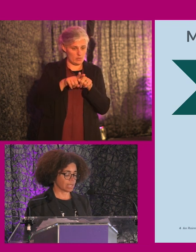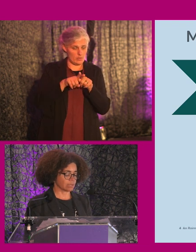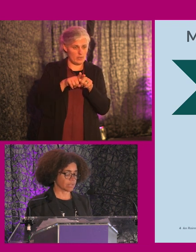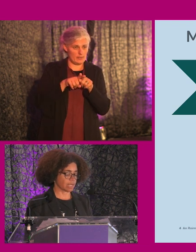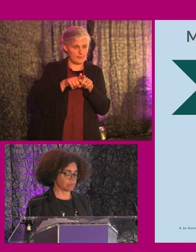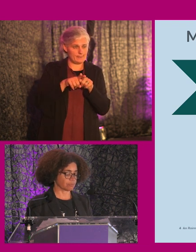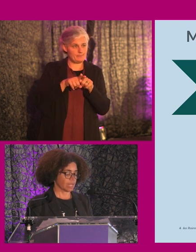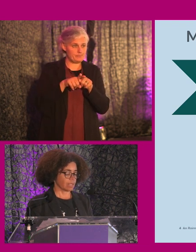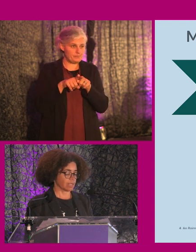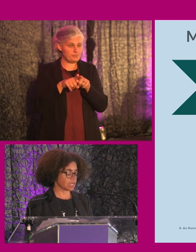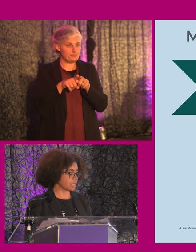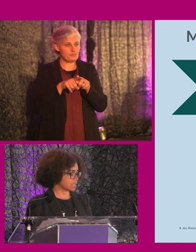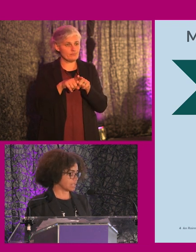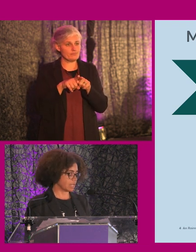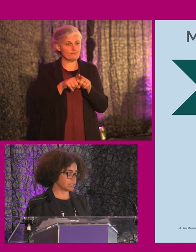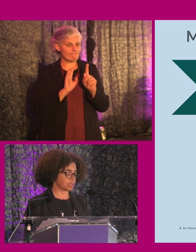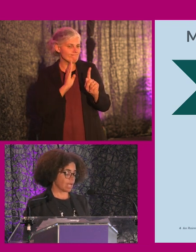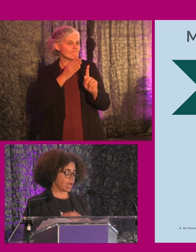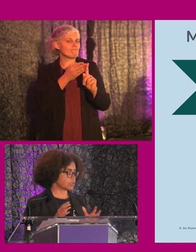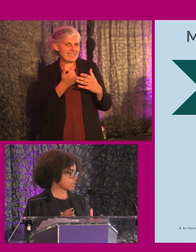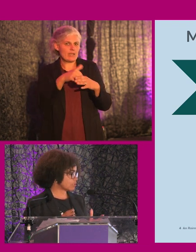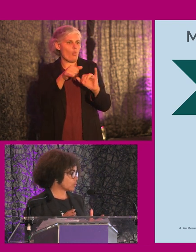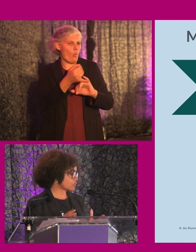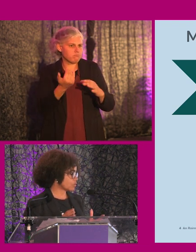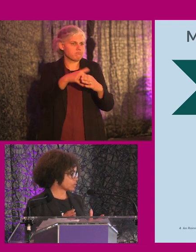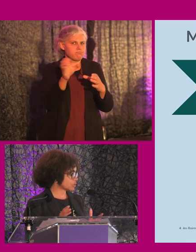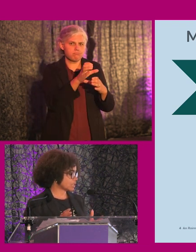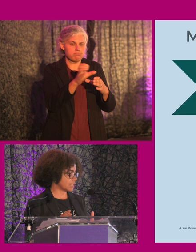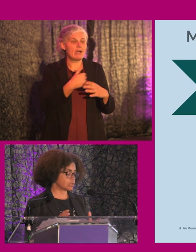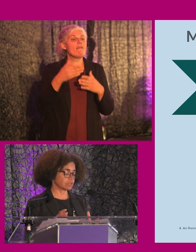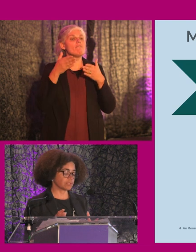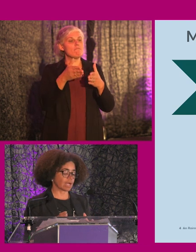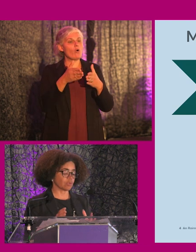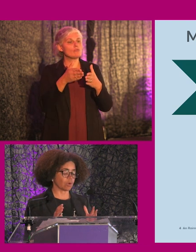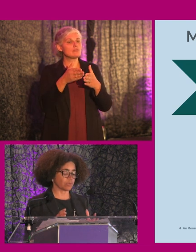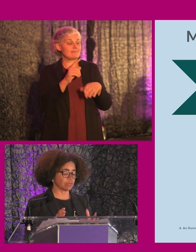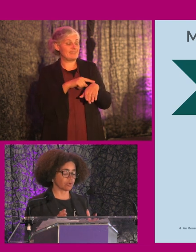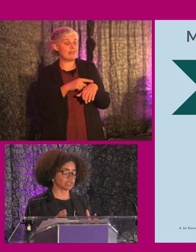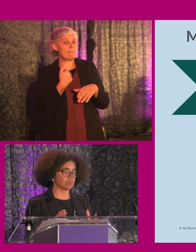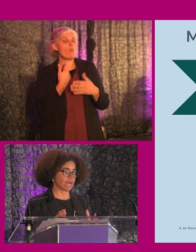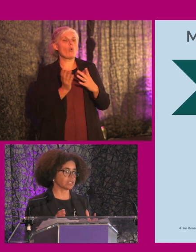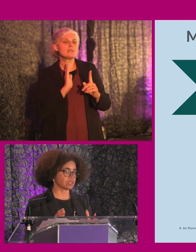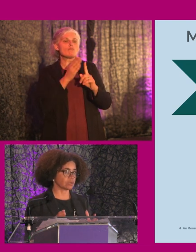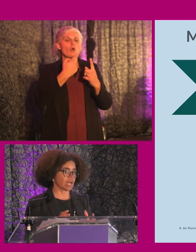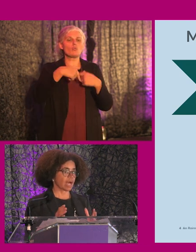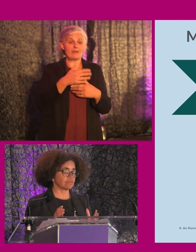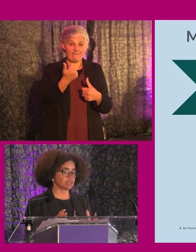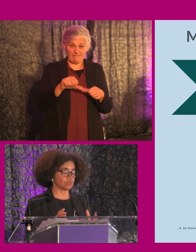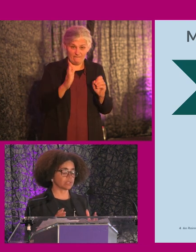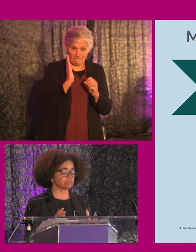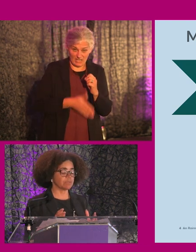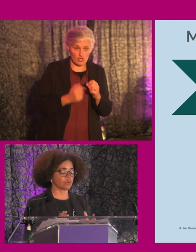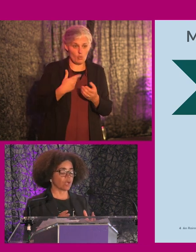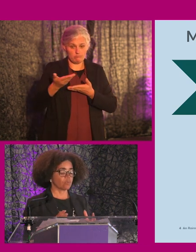kind of, um, targeted engagement. I would just kind of focus just in the interest of time that what the approach that we actually took having